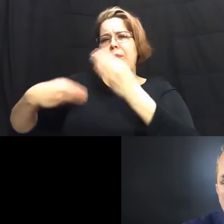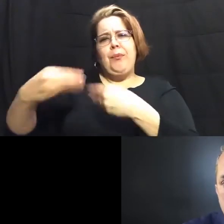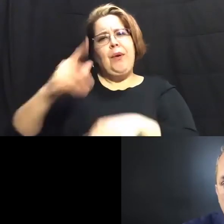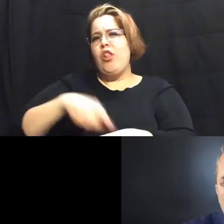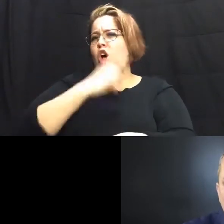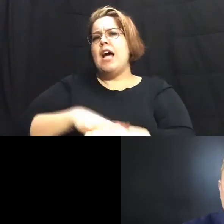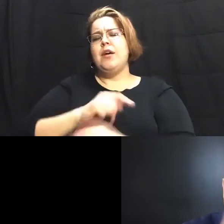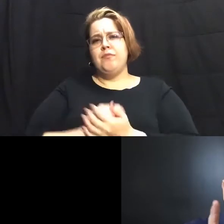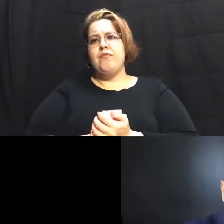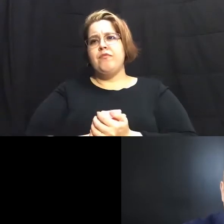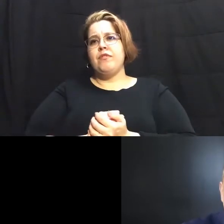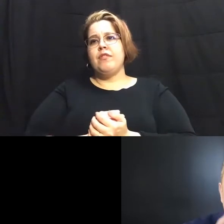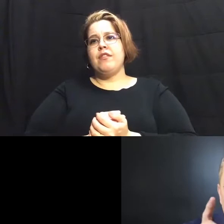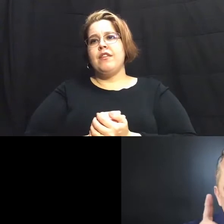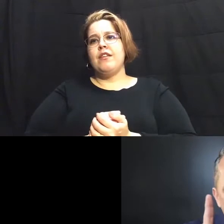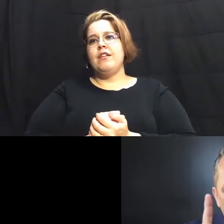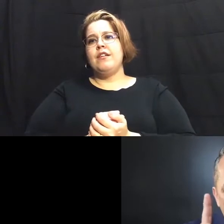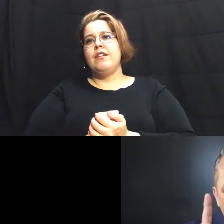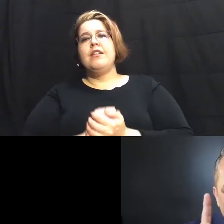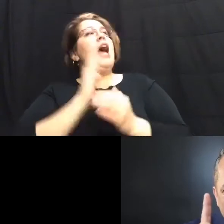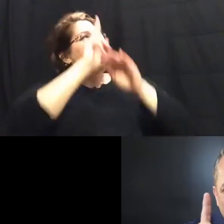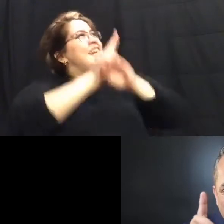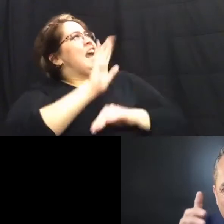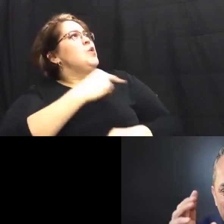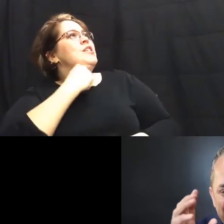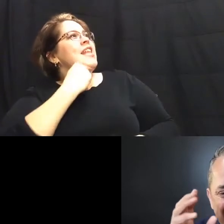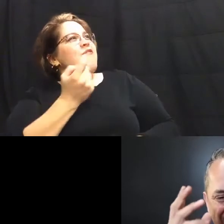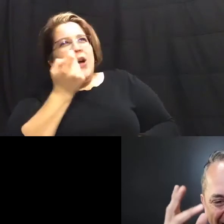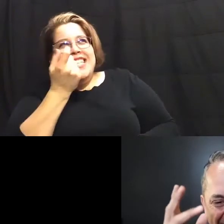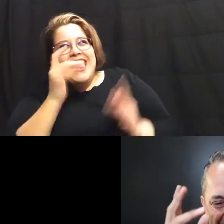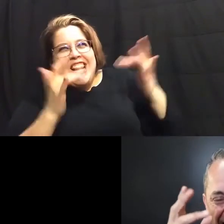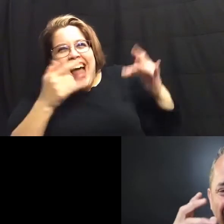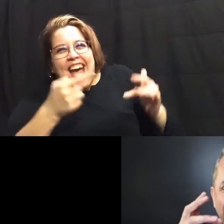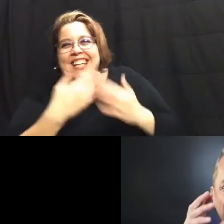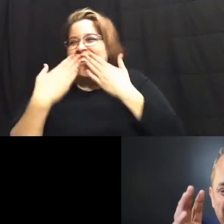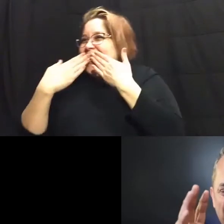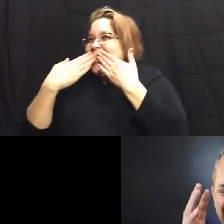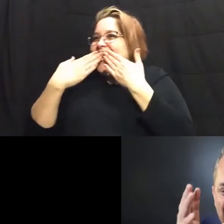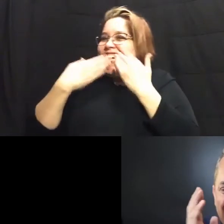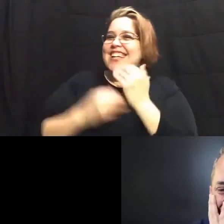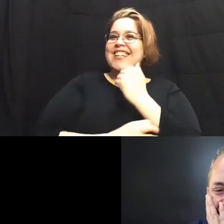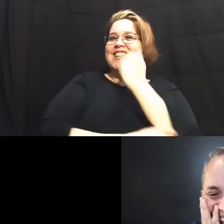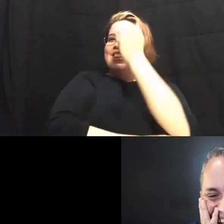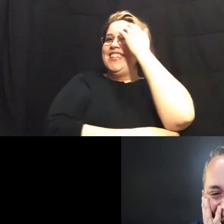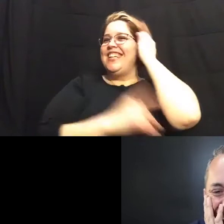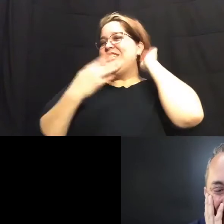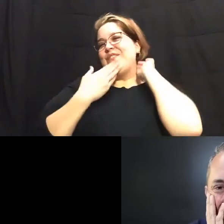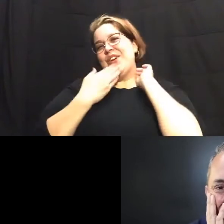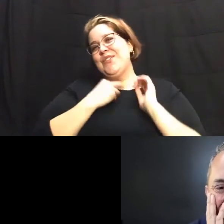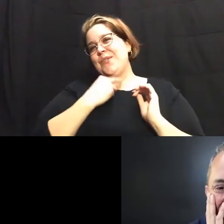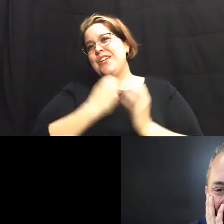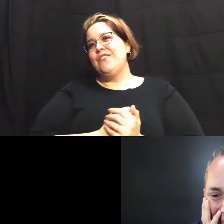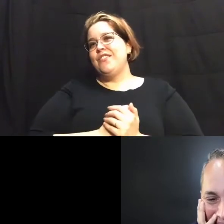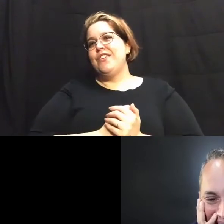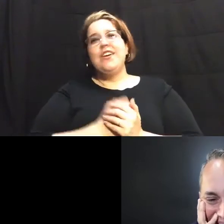so we i'm gonna get used to that voice it's a little it's it's very sweet i don't know if